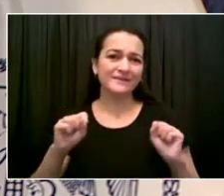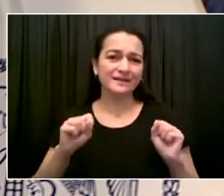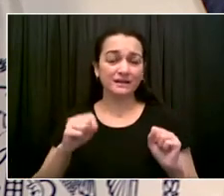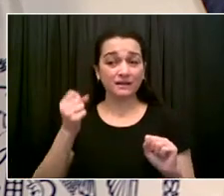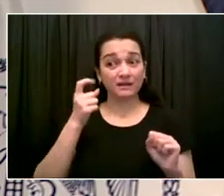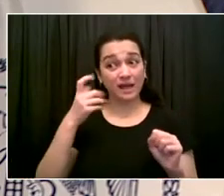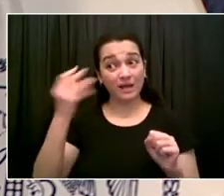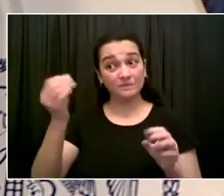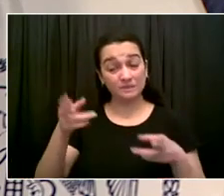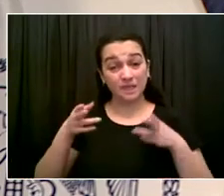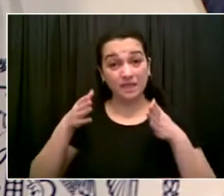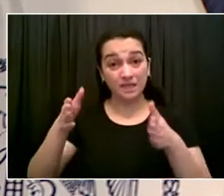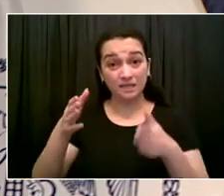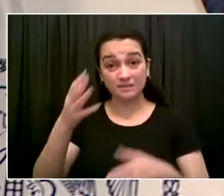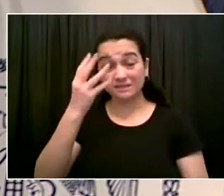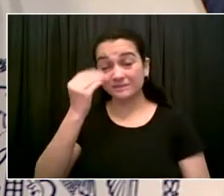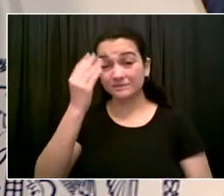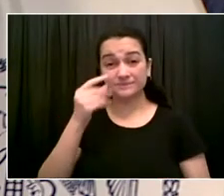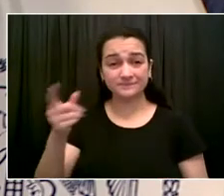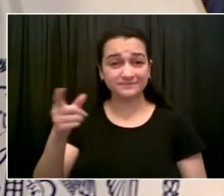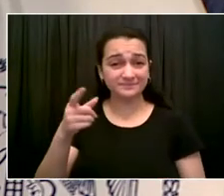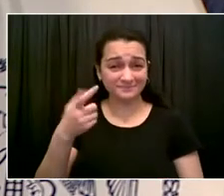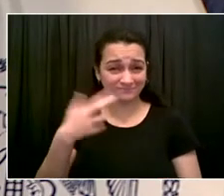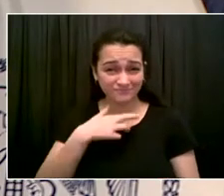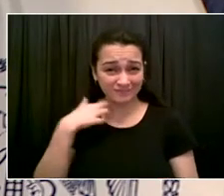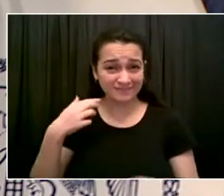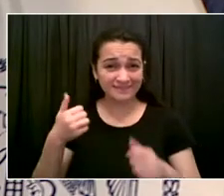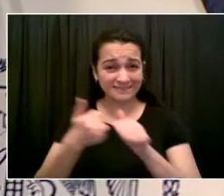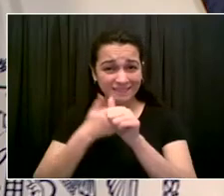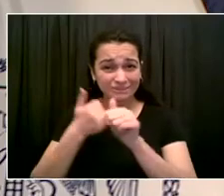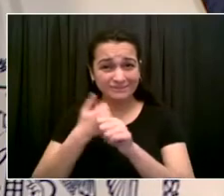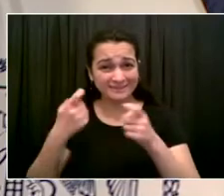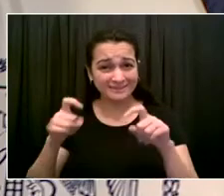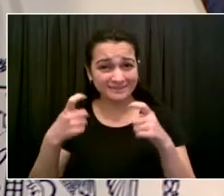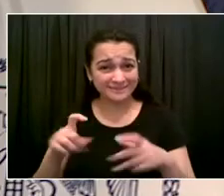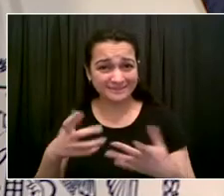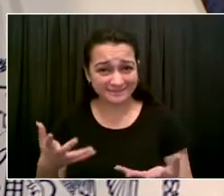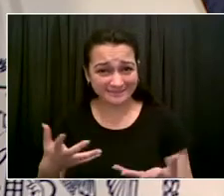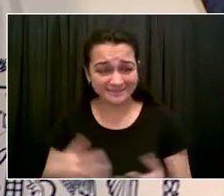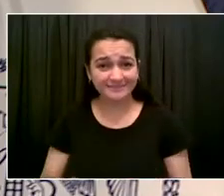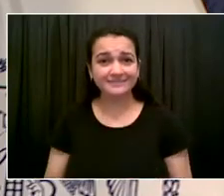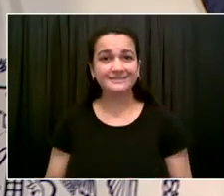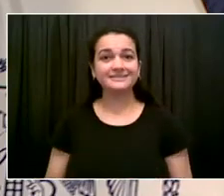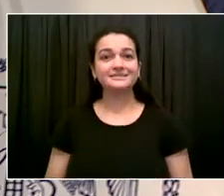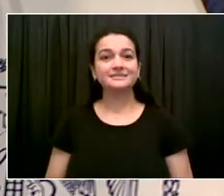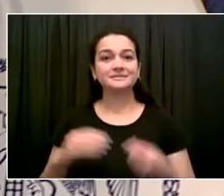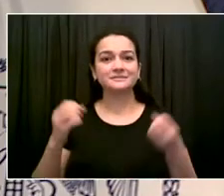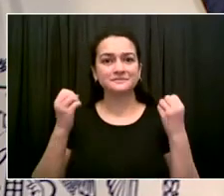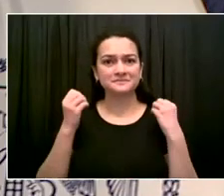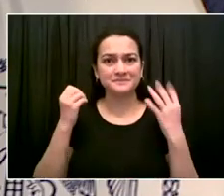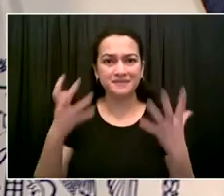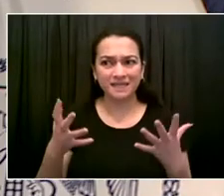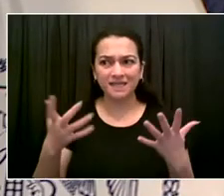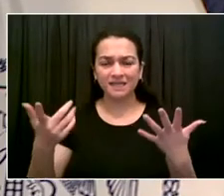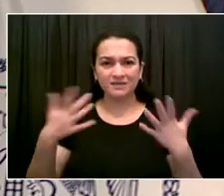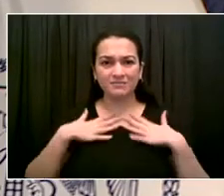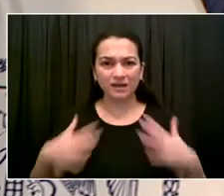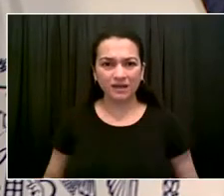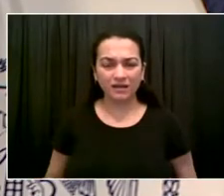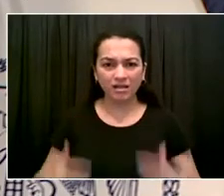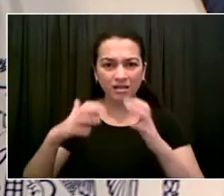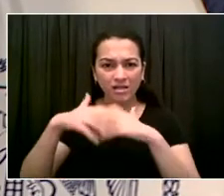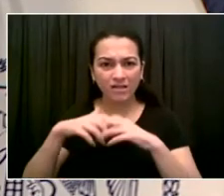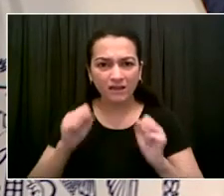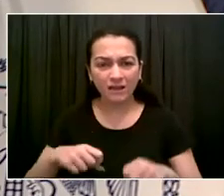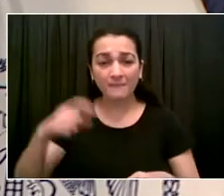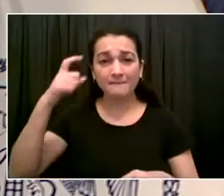of health challenges, physical and mental health. It's not just about COVID. So we do not want a homeless person on the streets. That is not